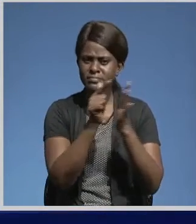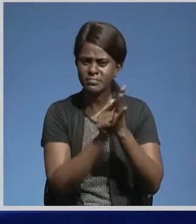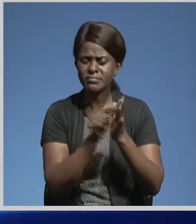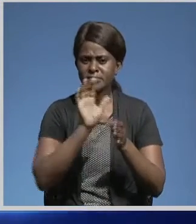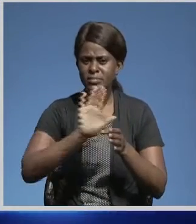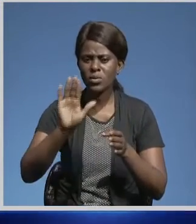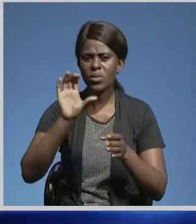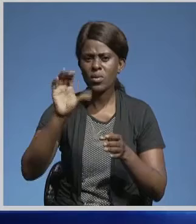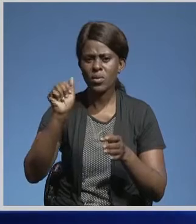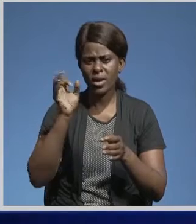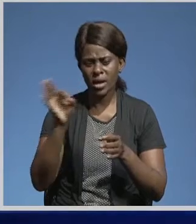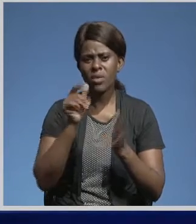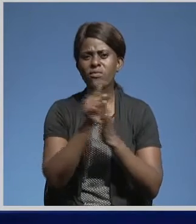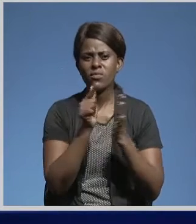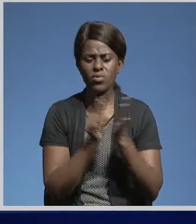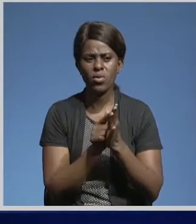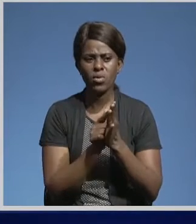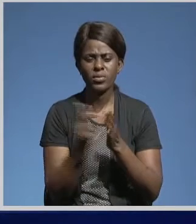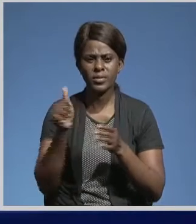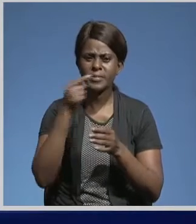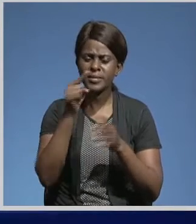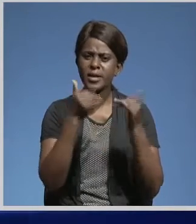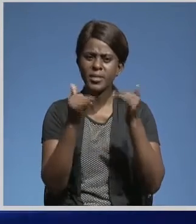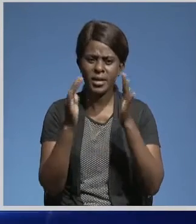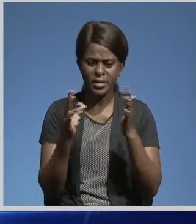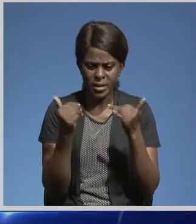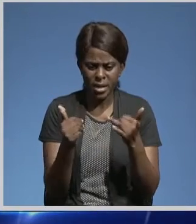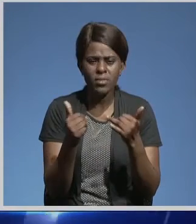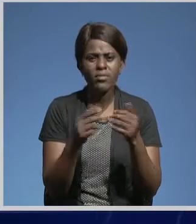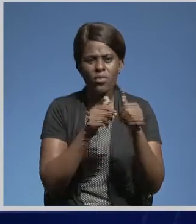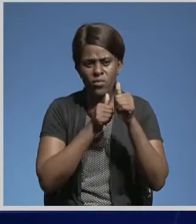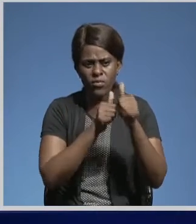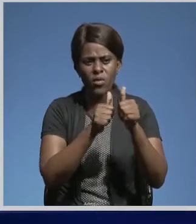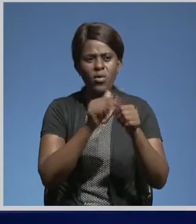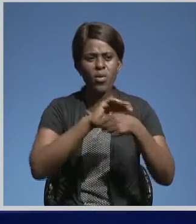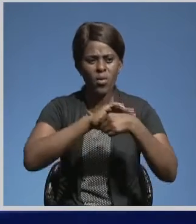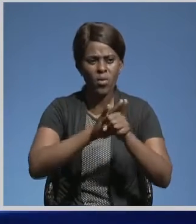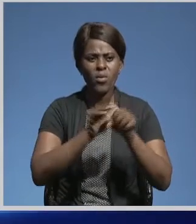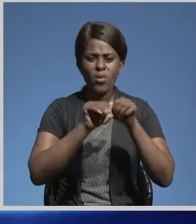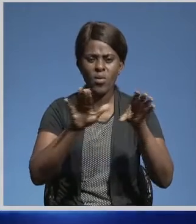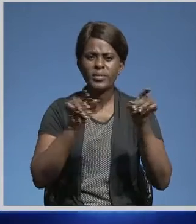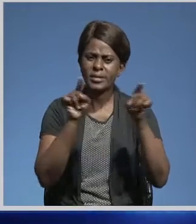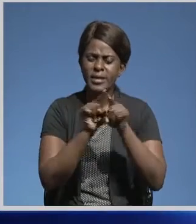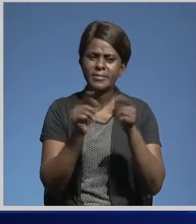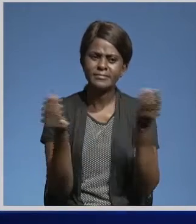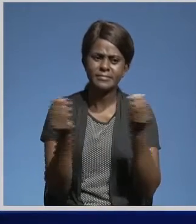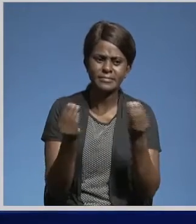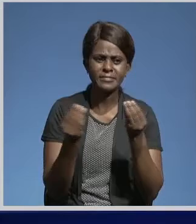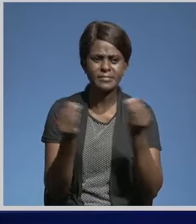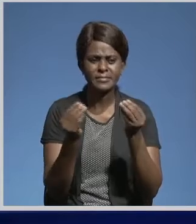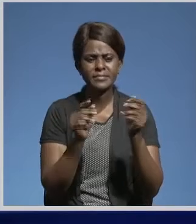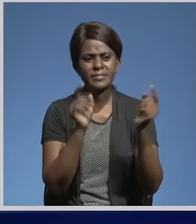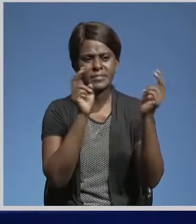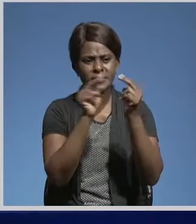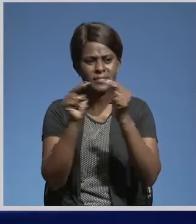CAF medical guidelines. He says the players are riding on the COVID-19 protocols and minimizing close contact with each